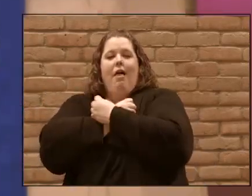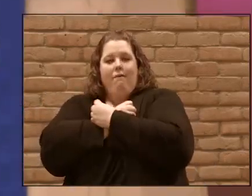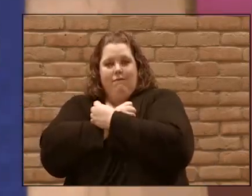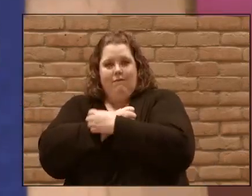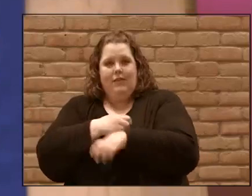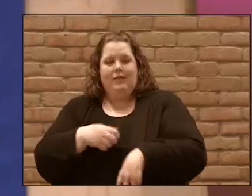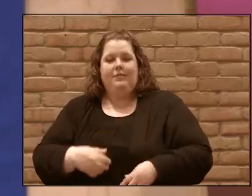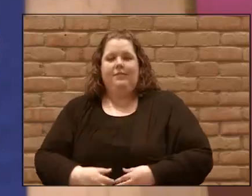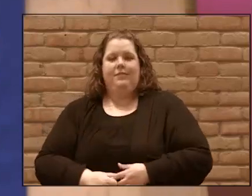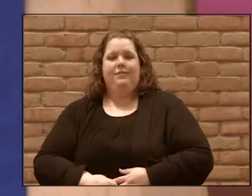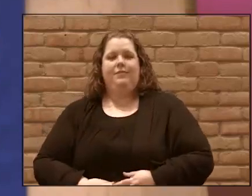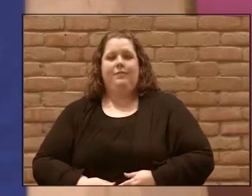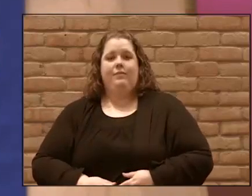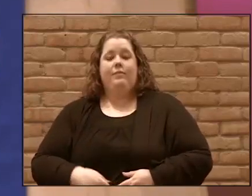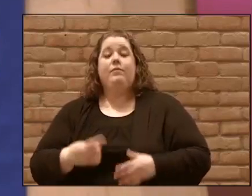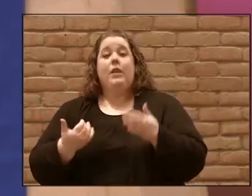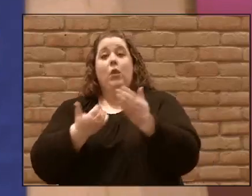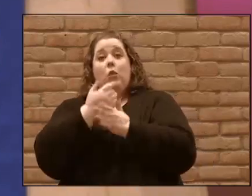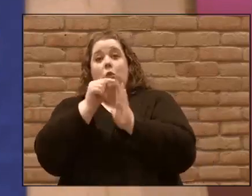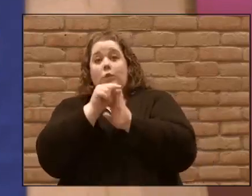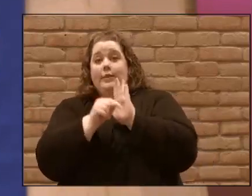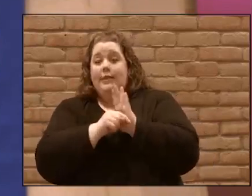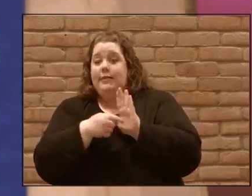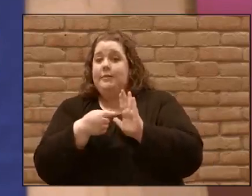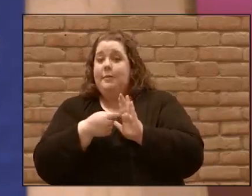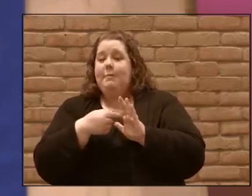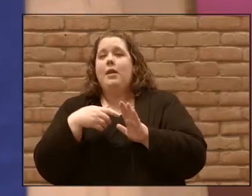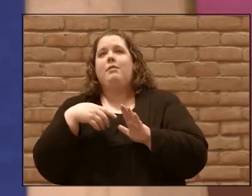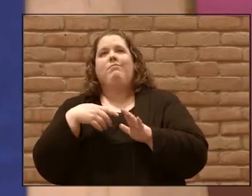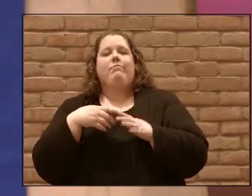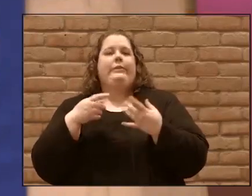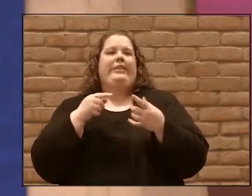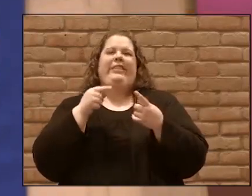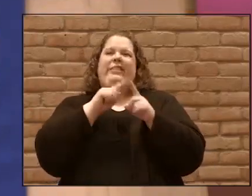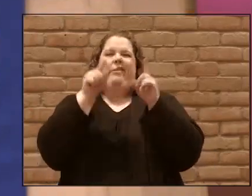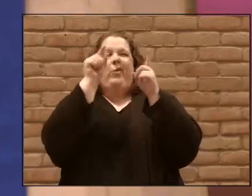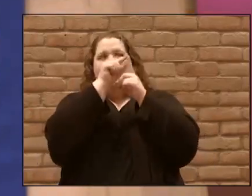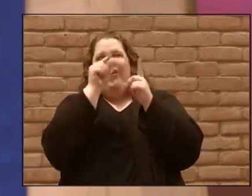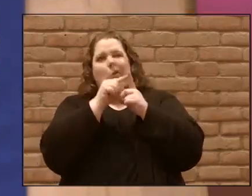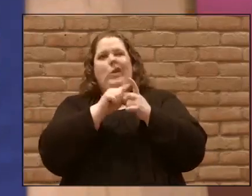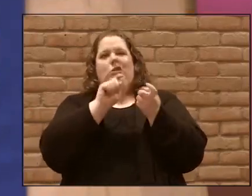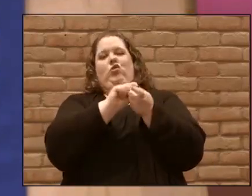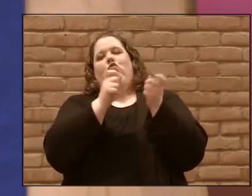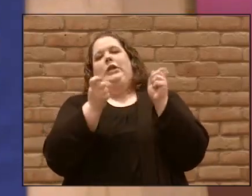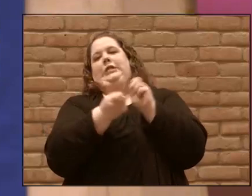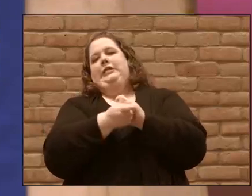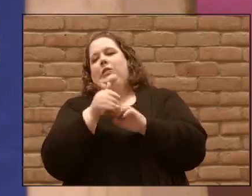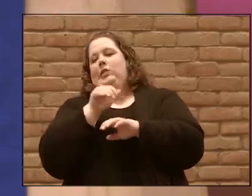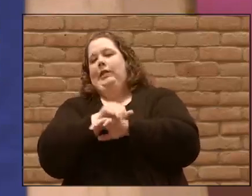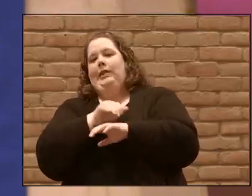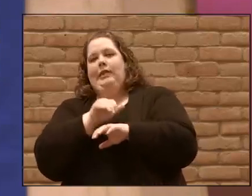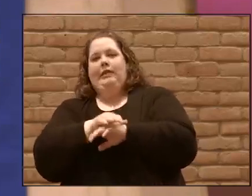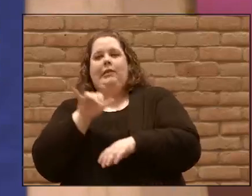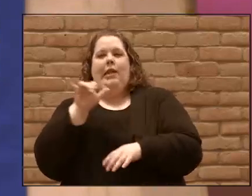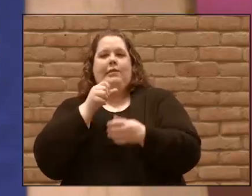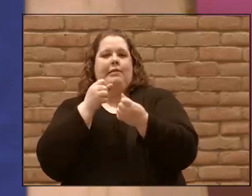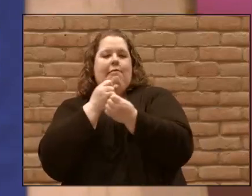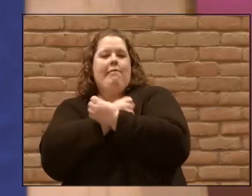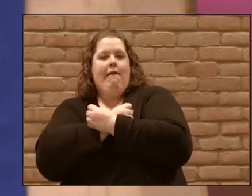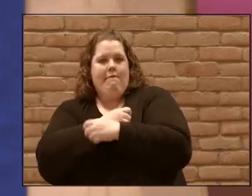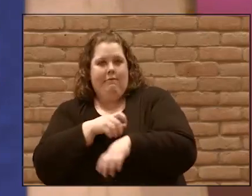In the New Testament there's a bunch of different words that are translated into English as love